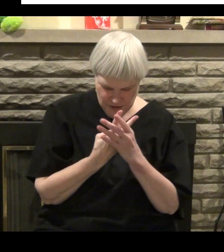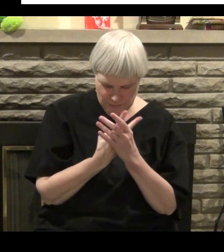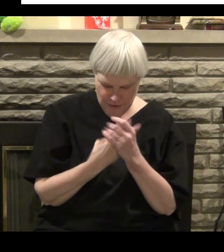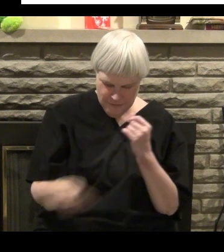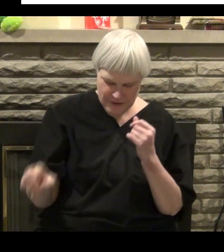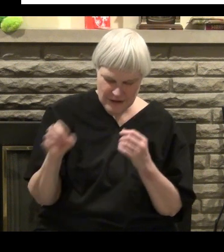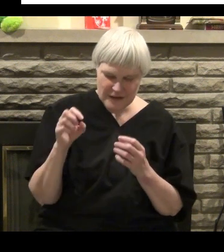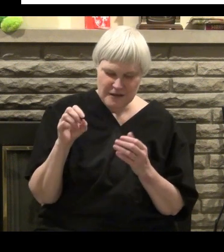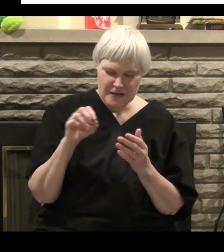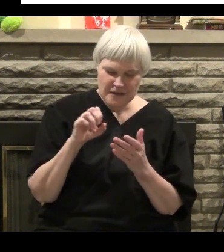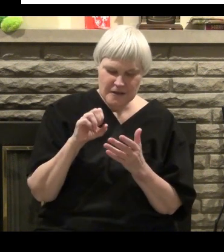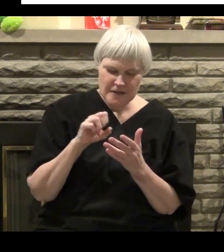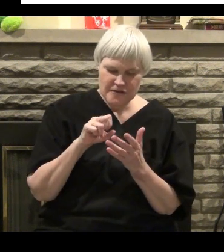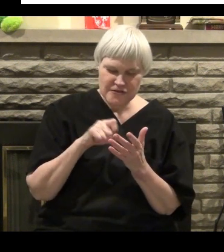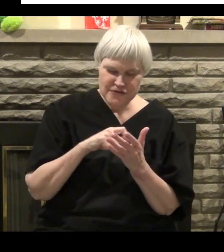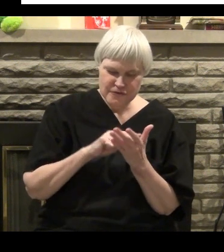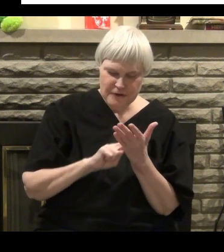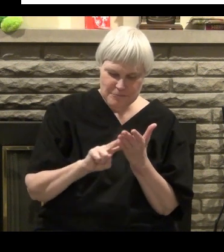alone.